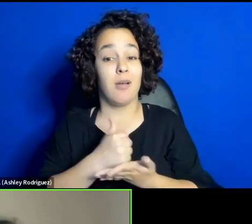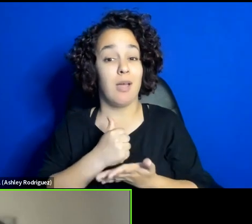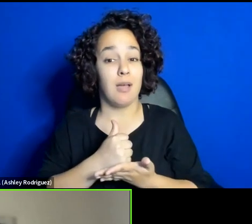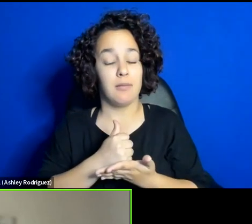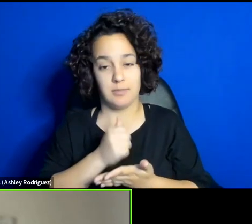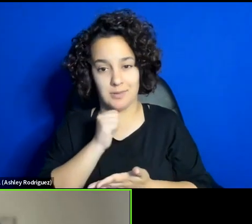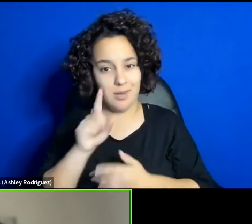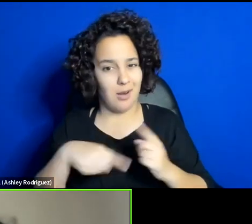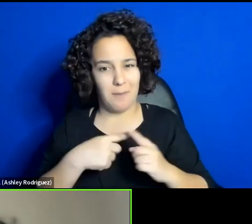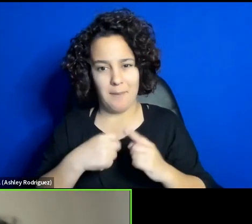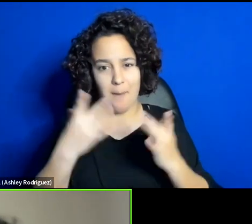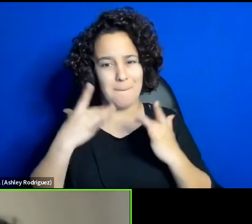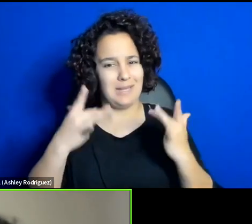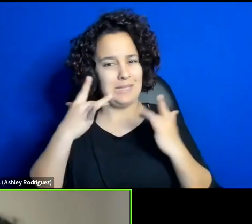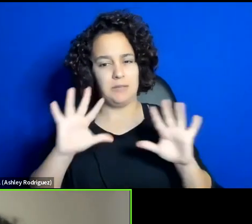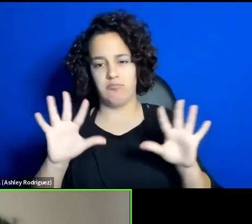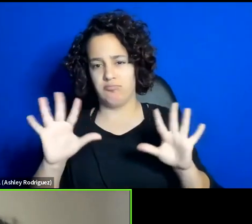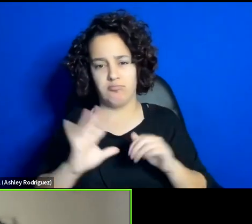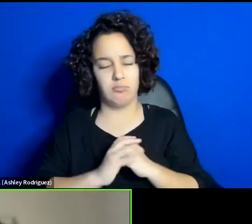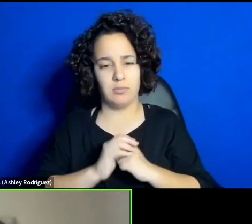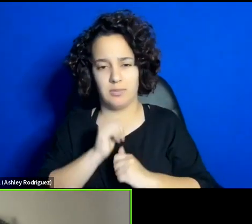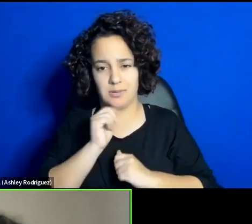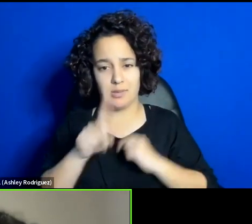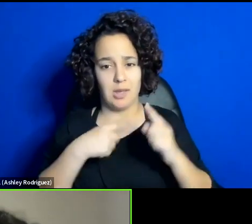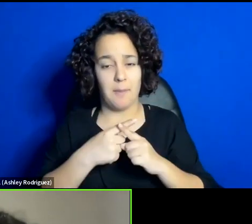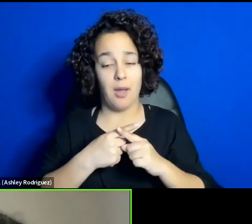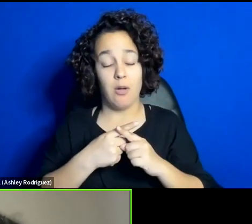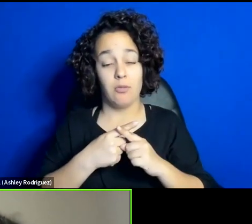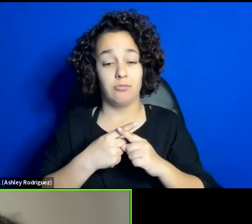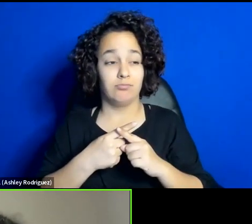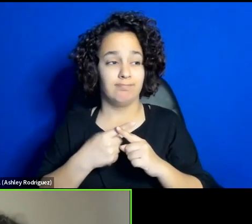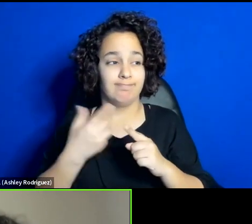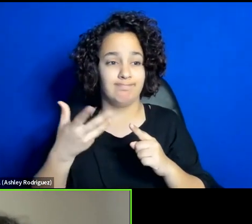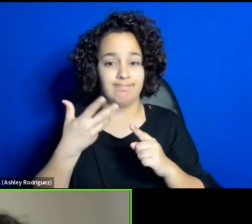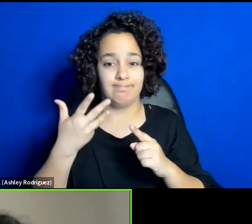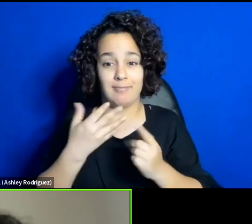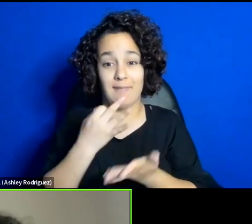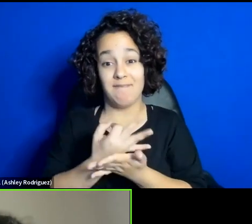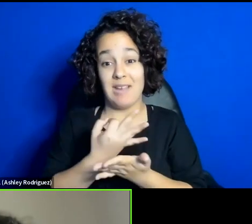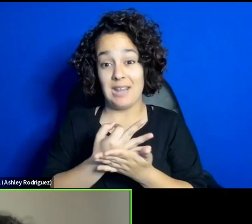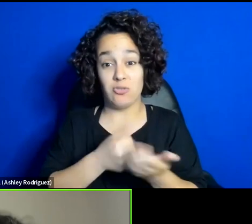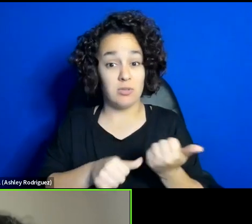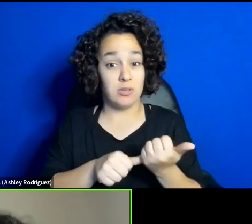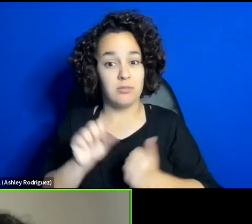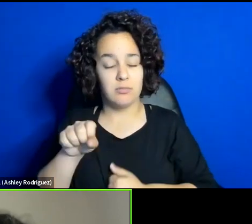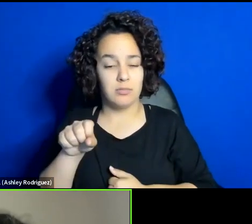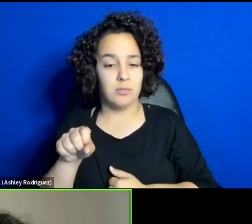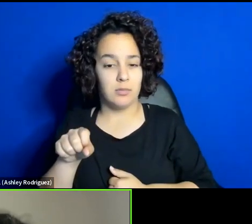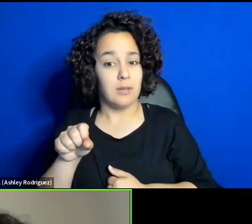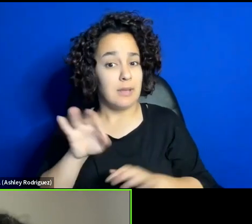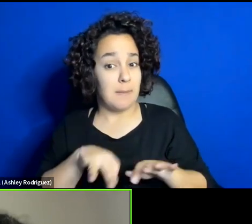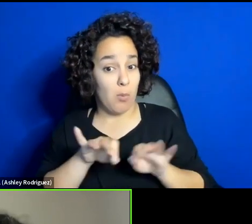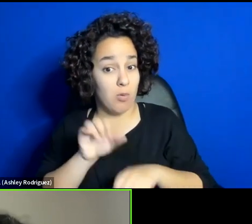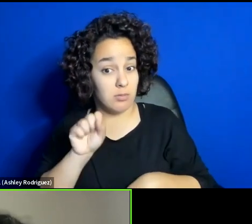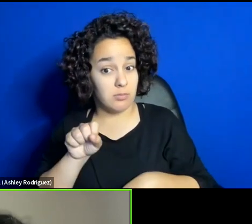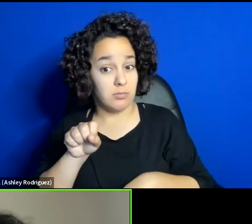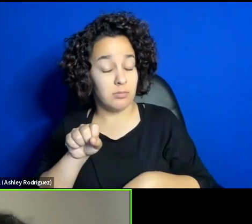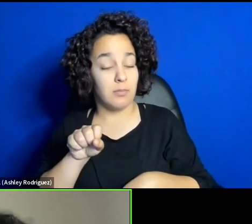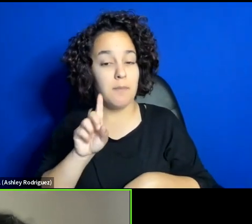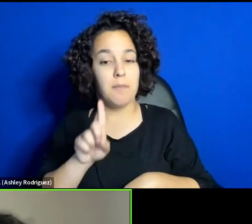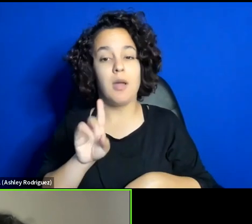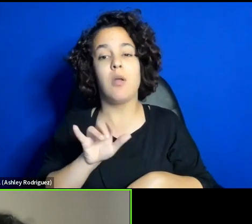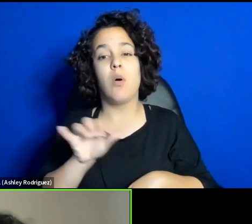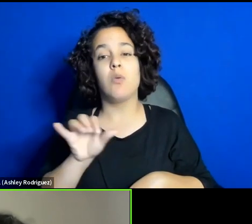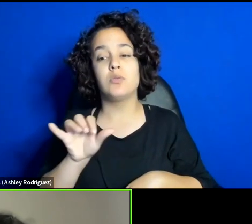pity, it's not about only giving financial assistance, which is actually important, but it's